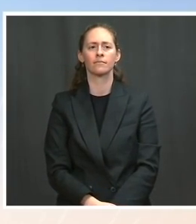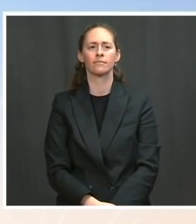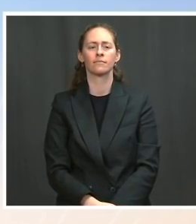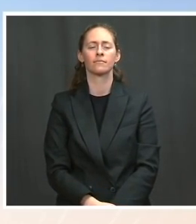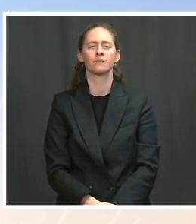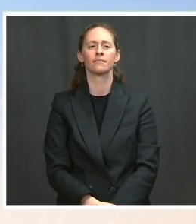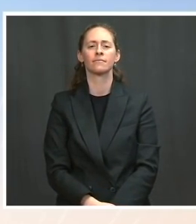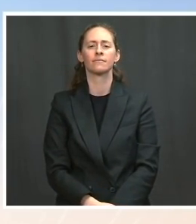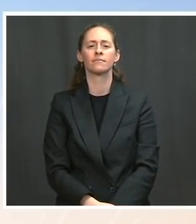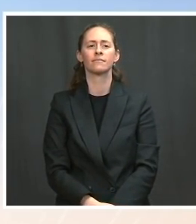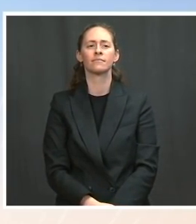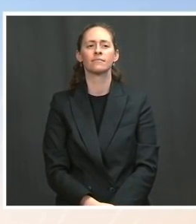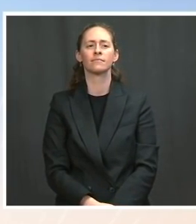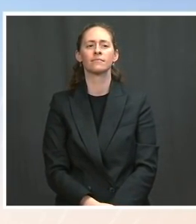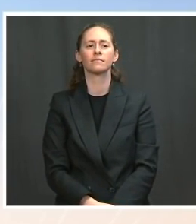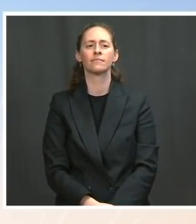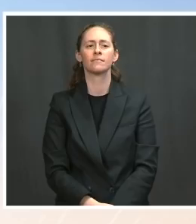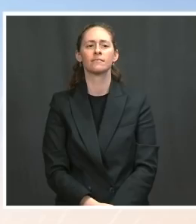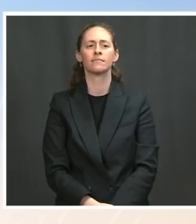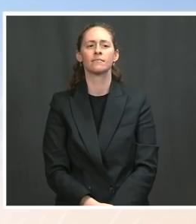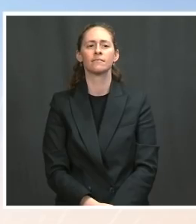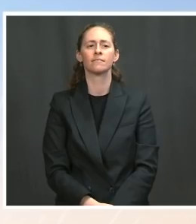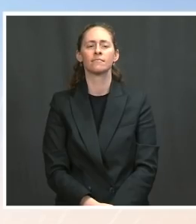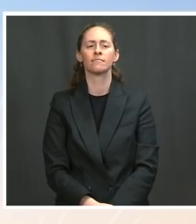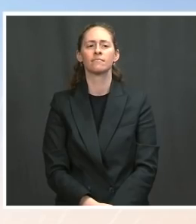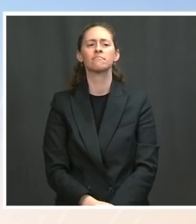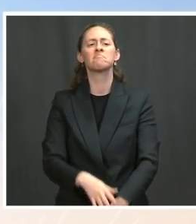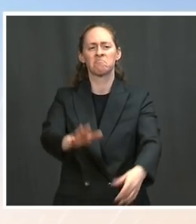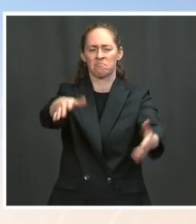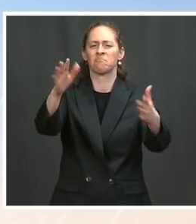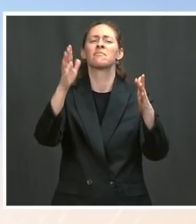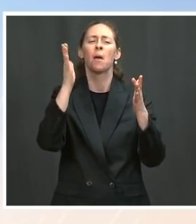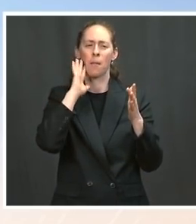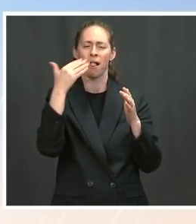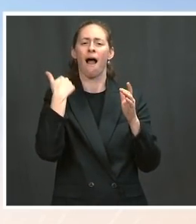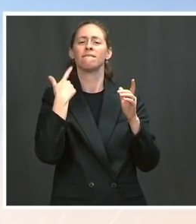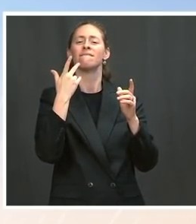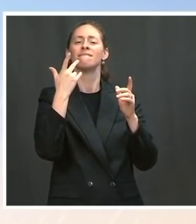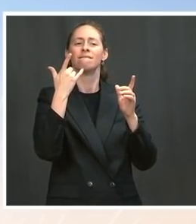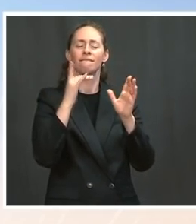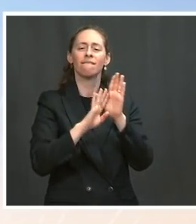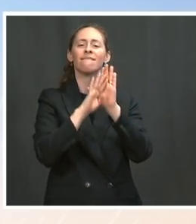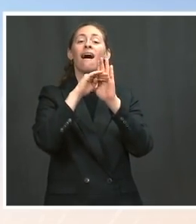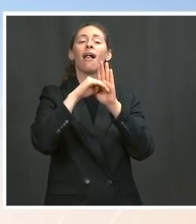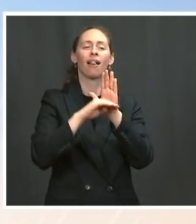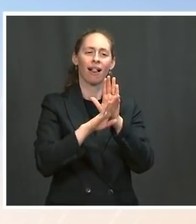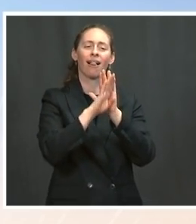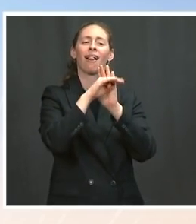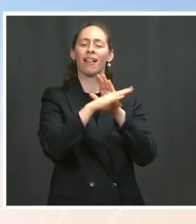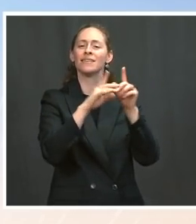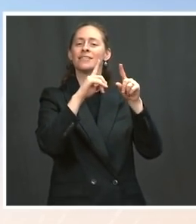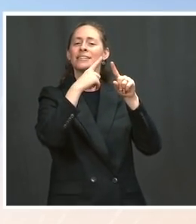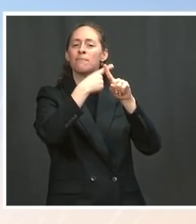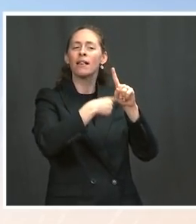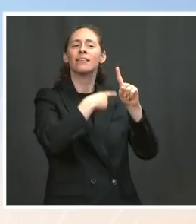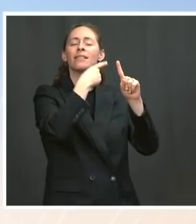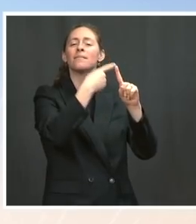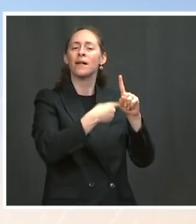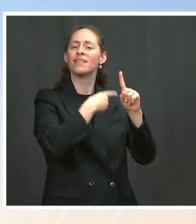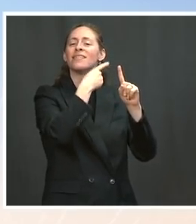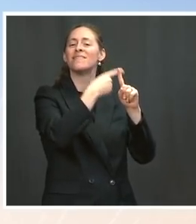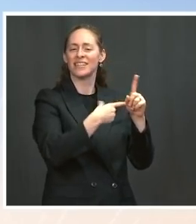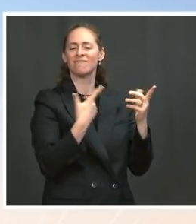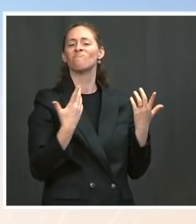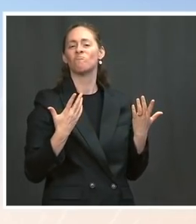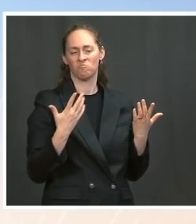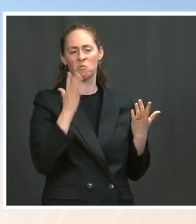track. And it may be bumpy from month to month for a variety of factors. You know, there are often quite large revisions